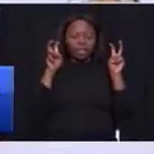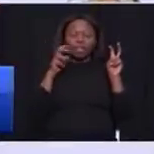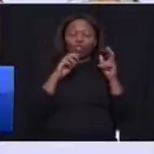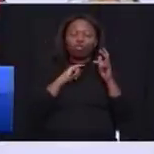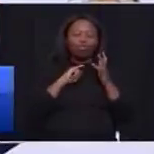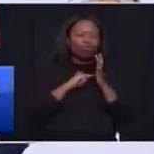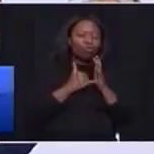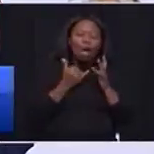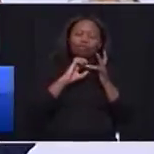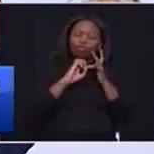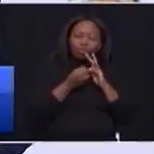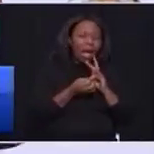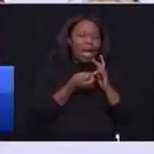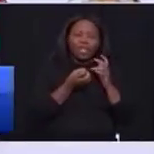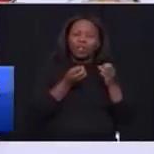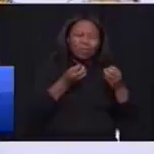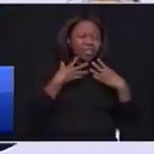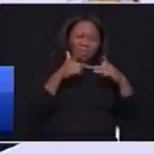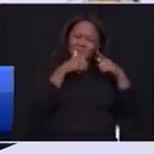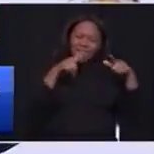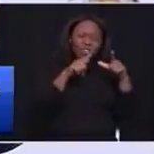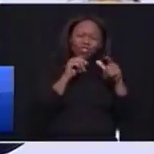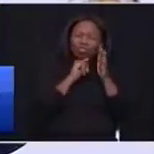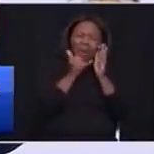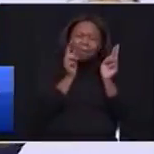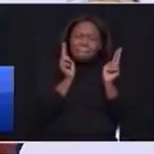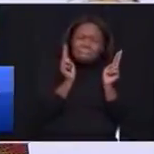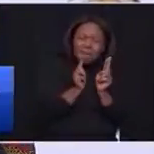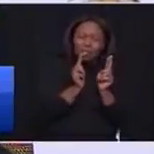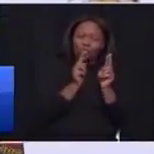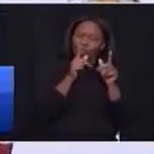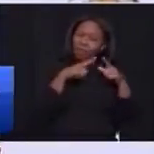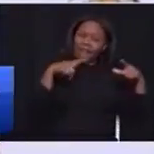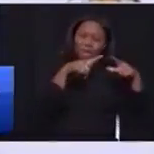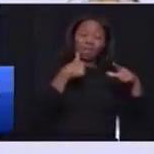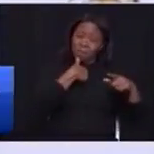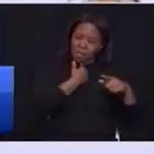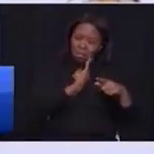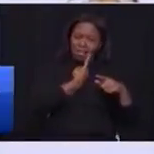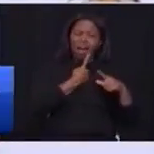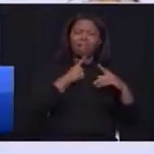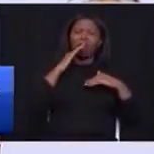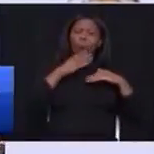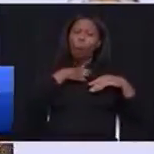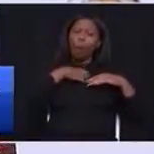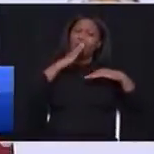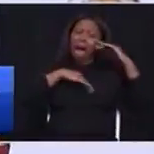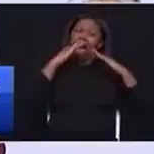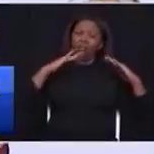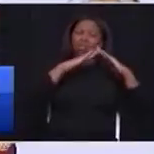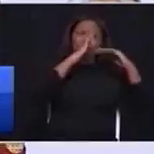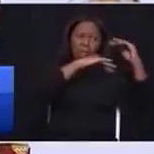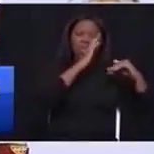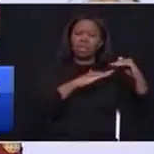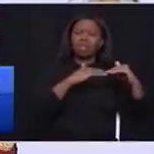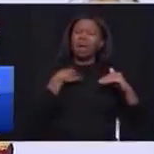land to some of us. Just a piece of land. I will build my own house. I don't ask for more.